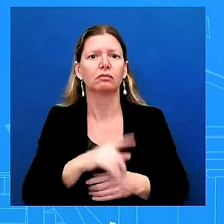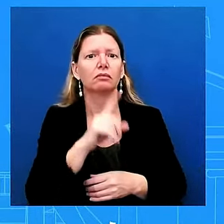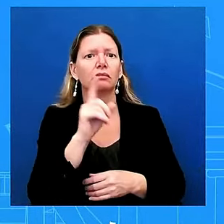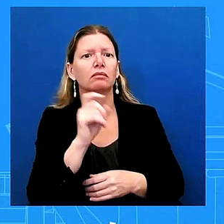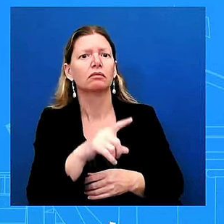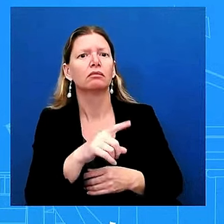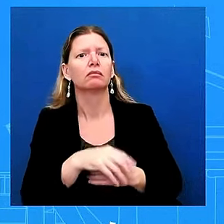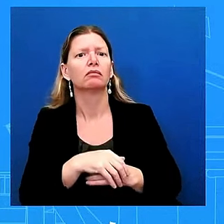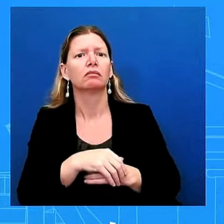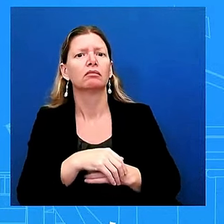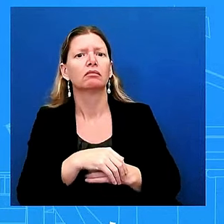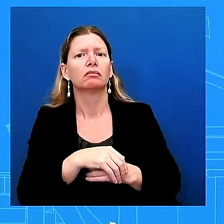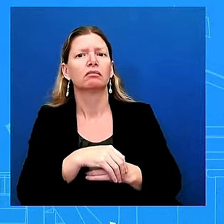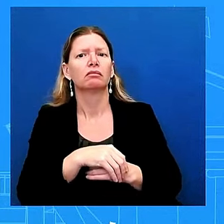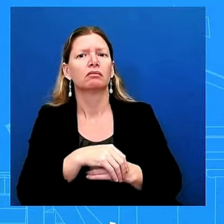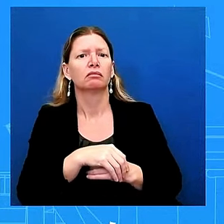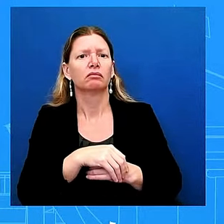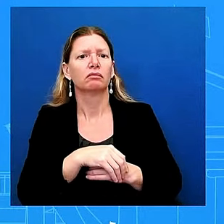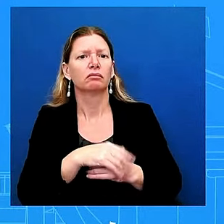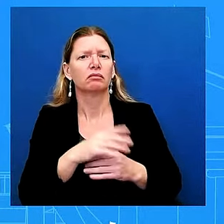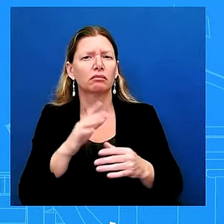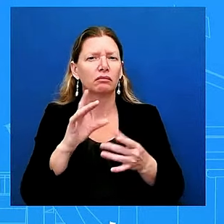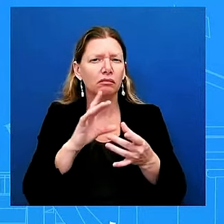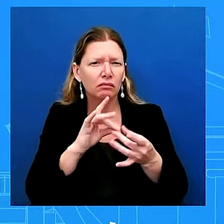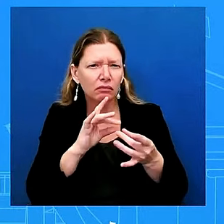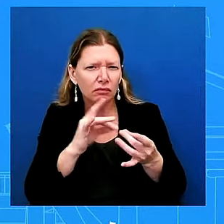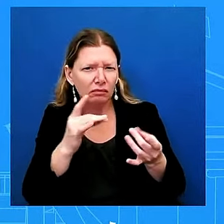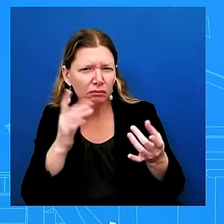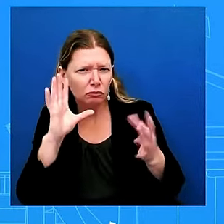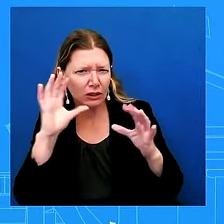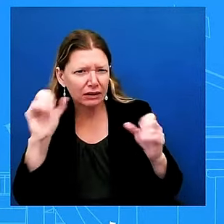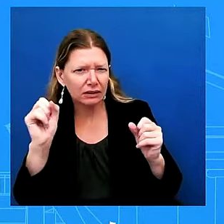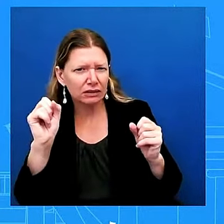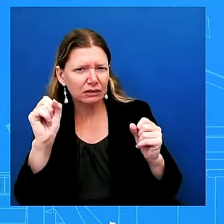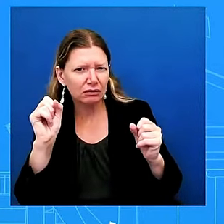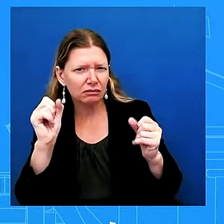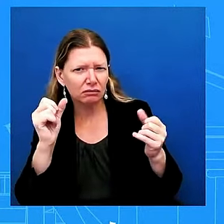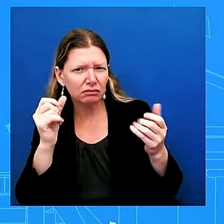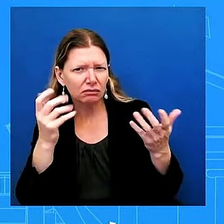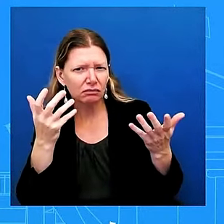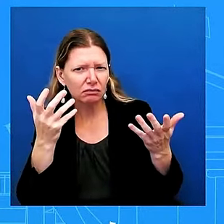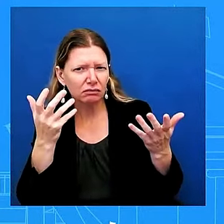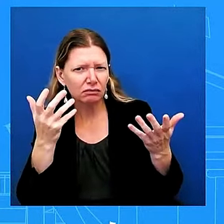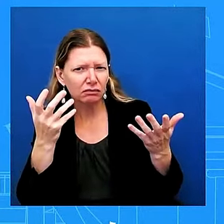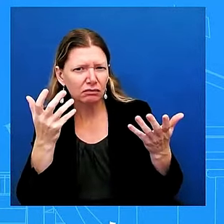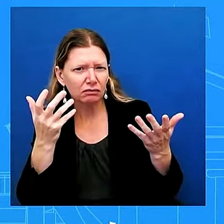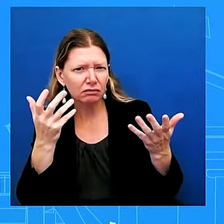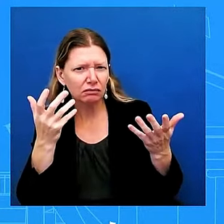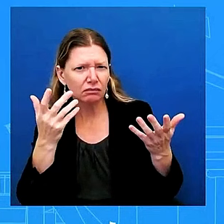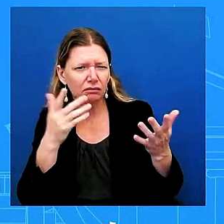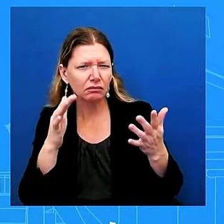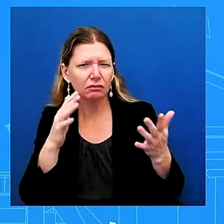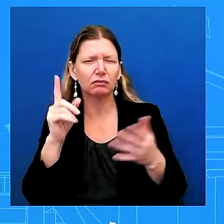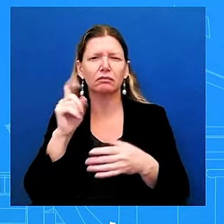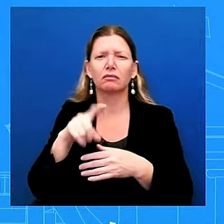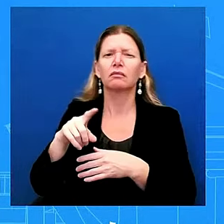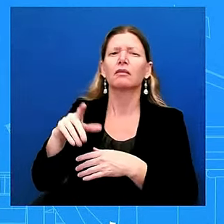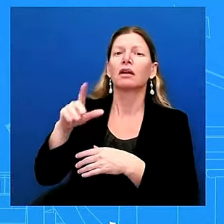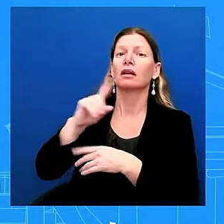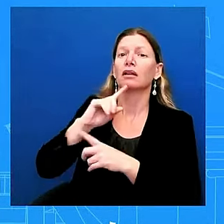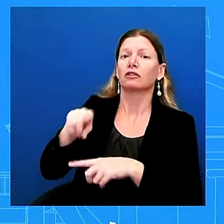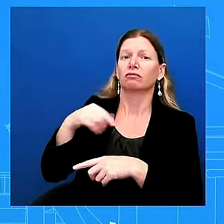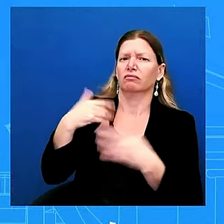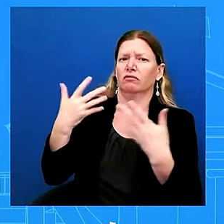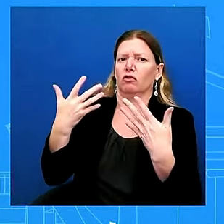about how he sees uh his presence on the ground as you know when the president traveled it's a big footprint uh